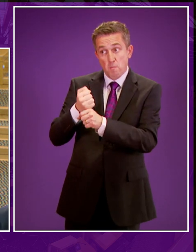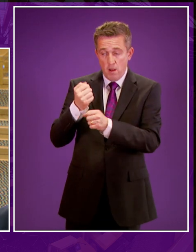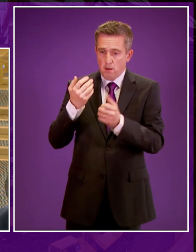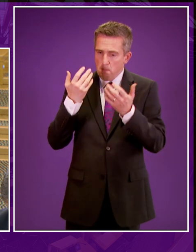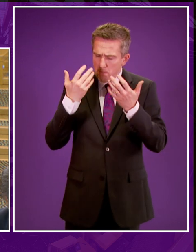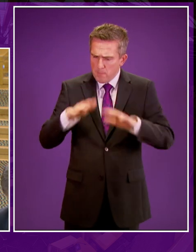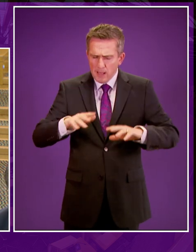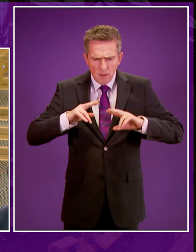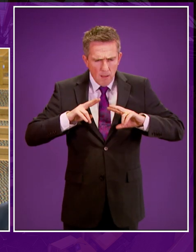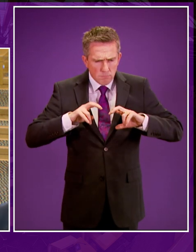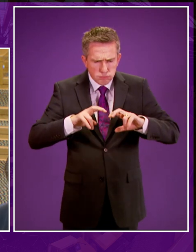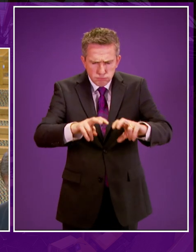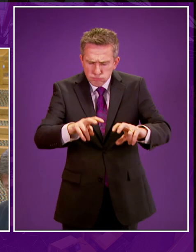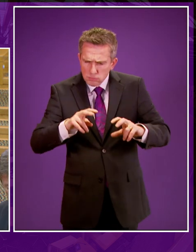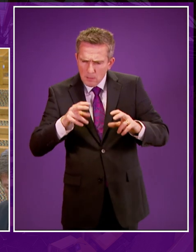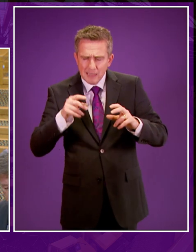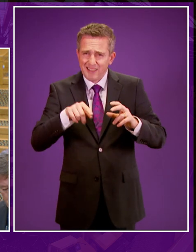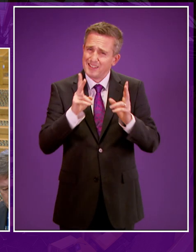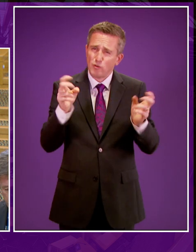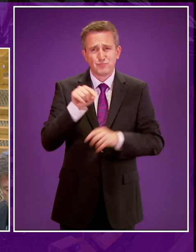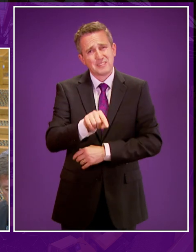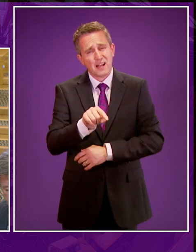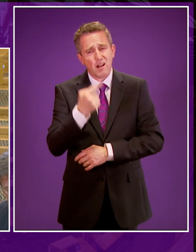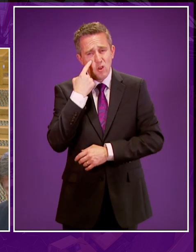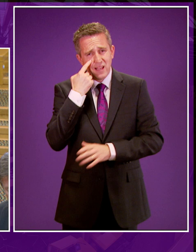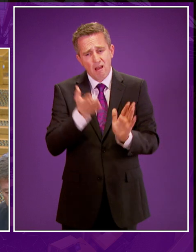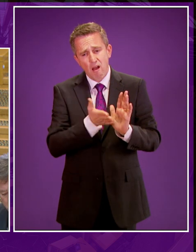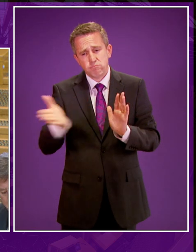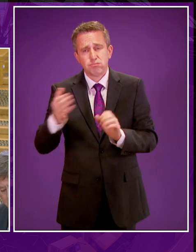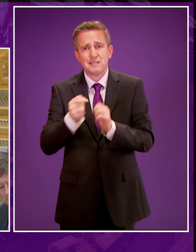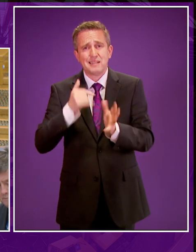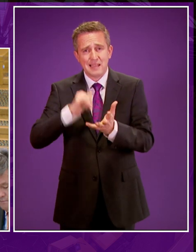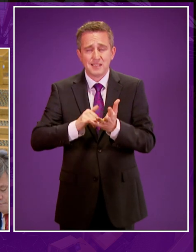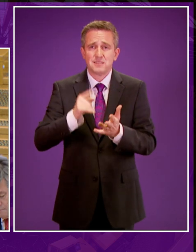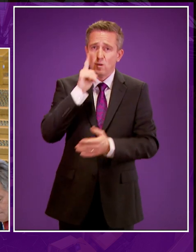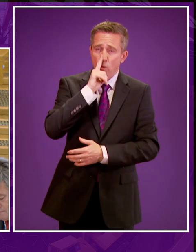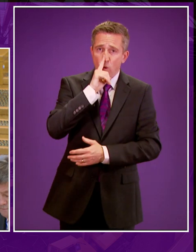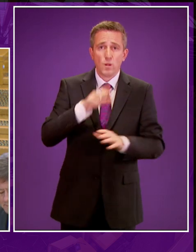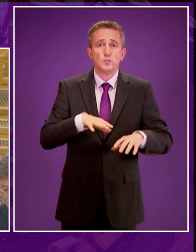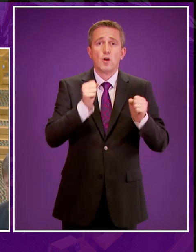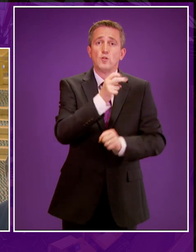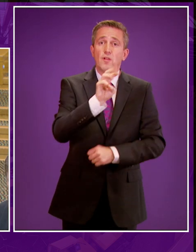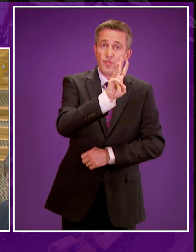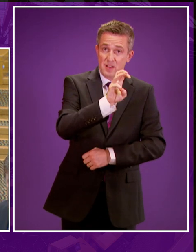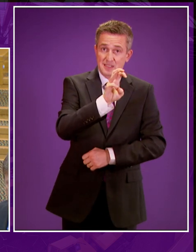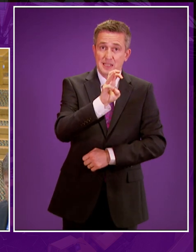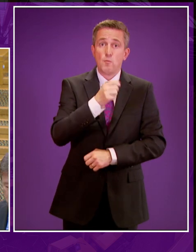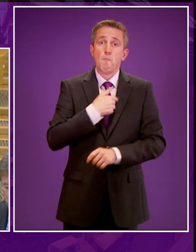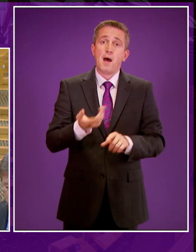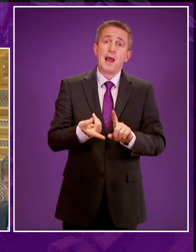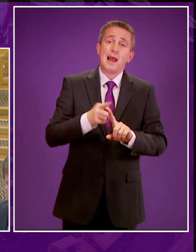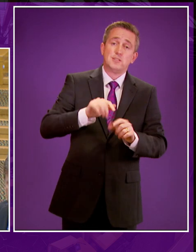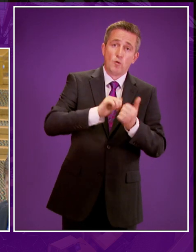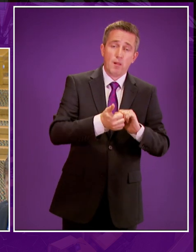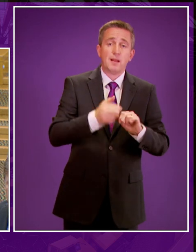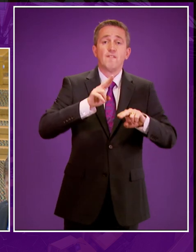most far-reaching investigations of any government anywhere into unconventional oil and gas. This began in 2013 when my predecessor, Fergus Ewing,